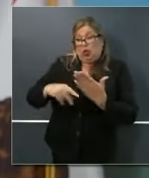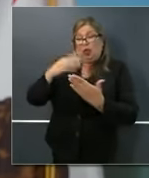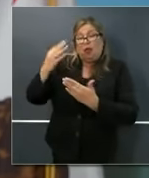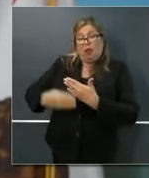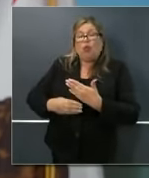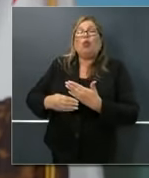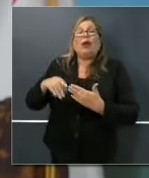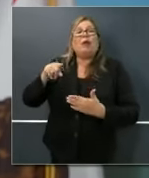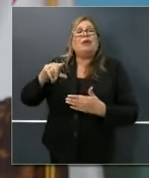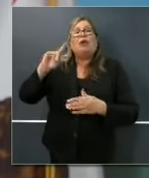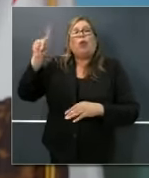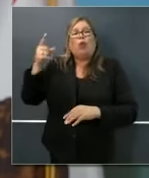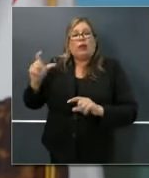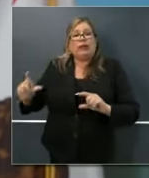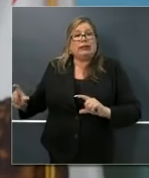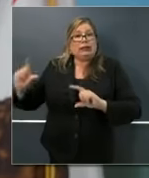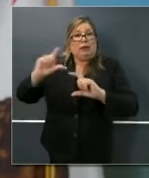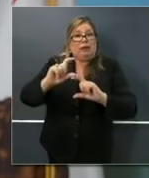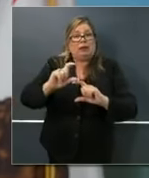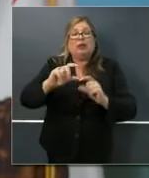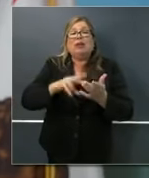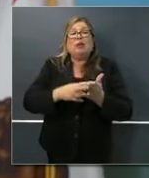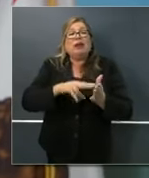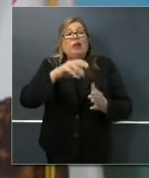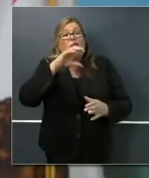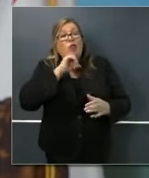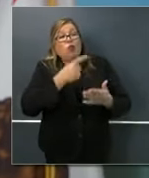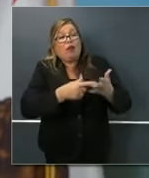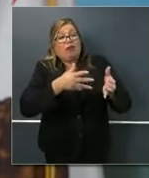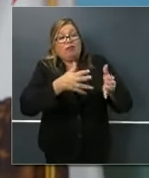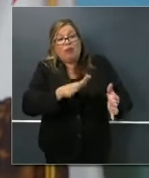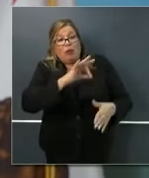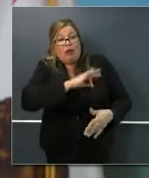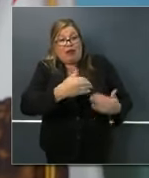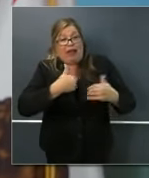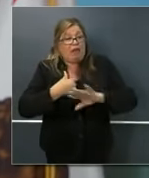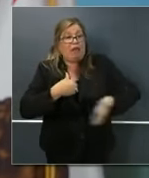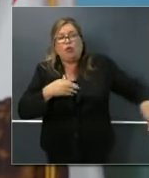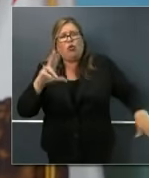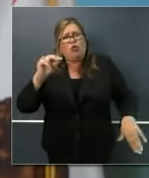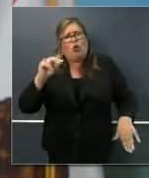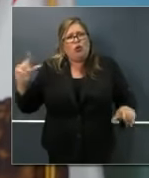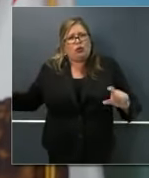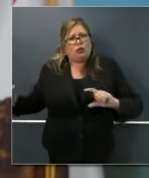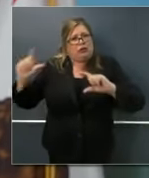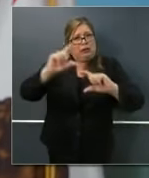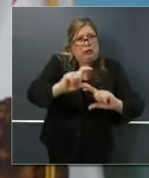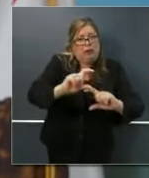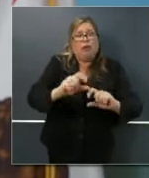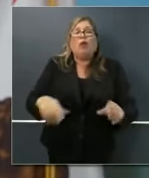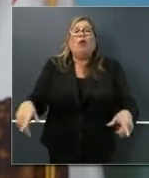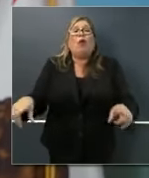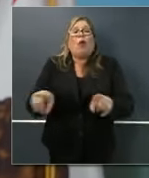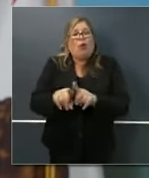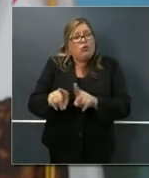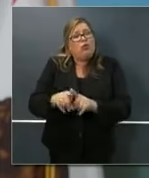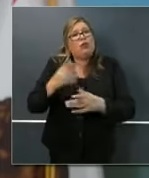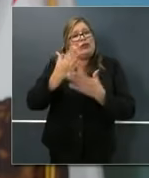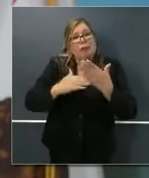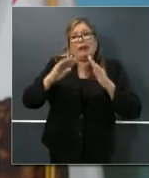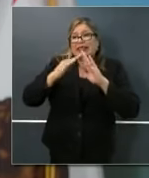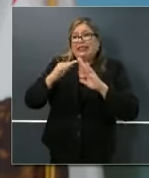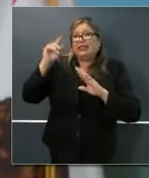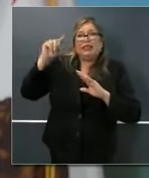does it negate the work that's done in a number of cities that have also put an overlay of support with their sick leave.